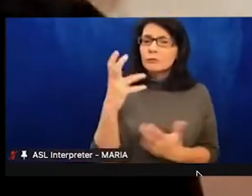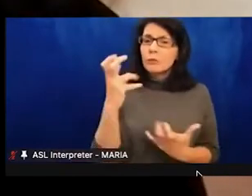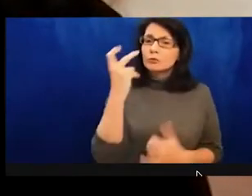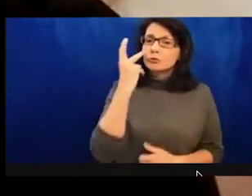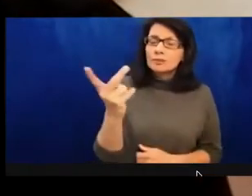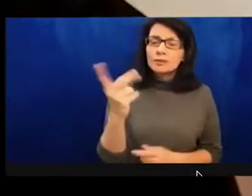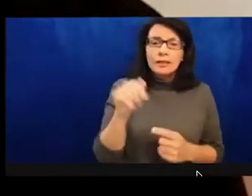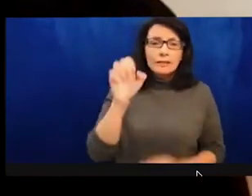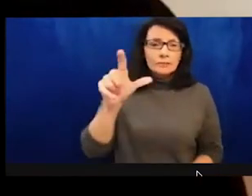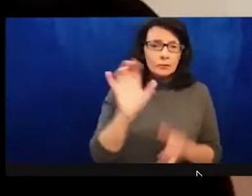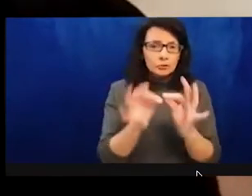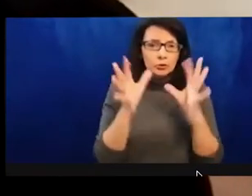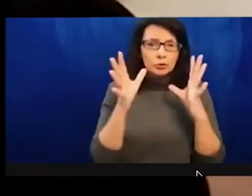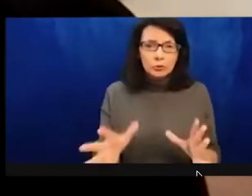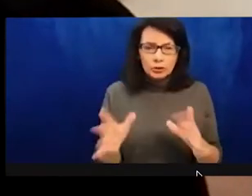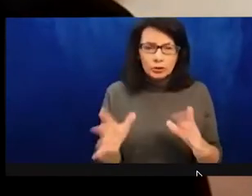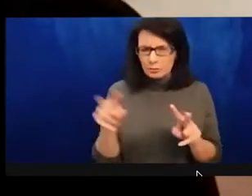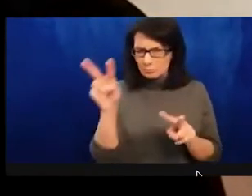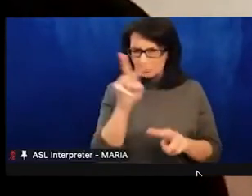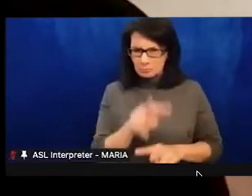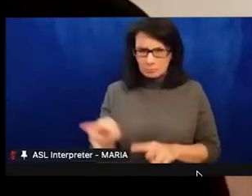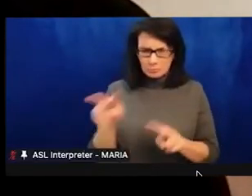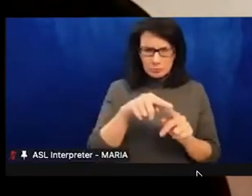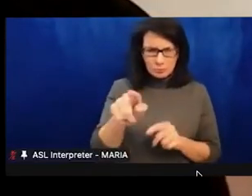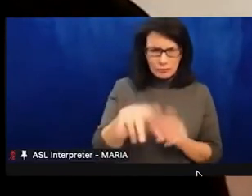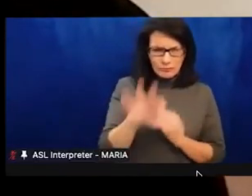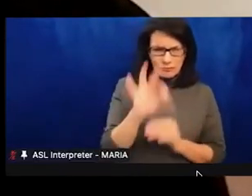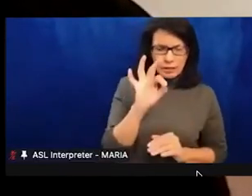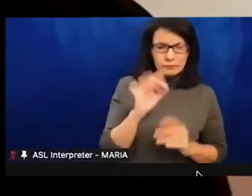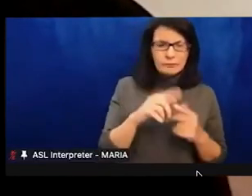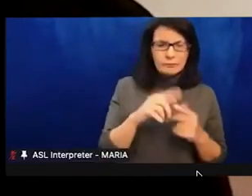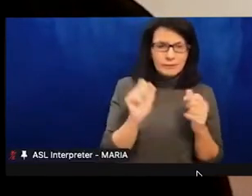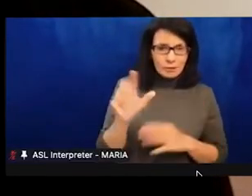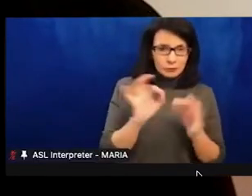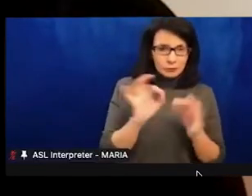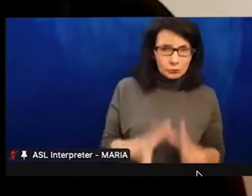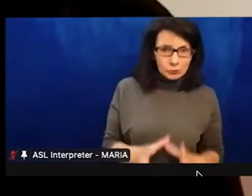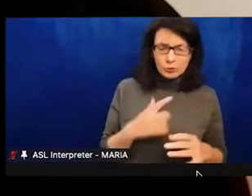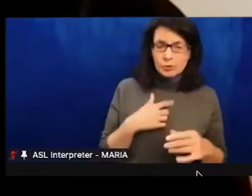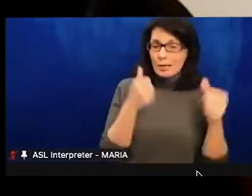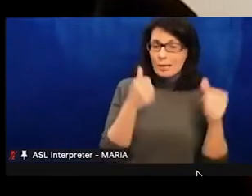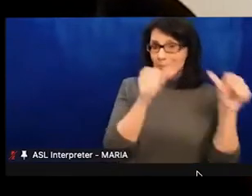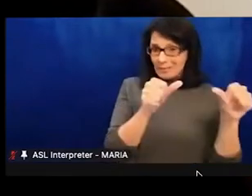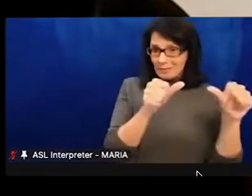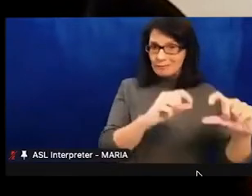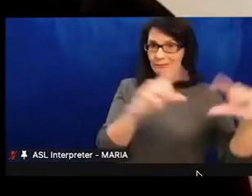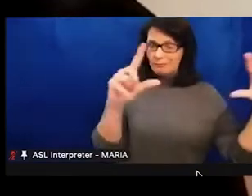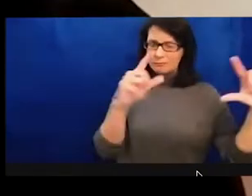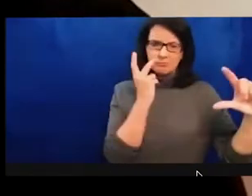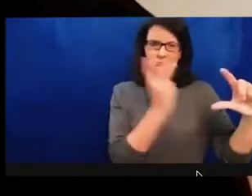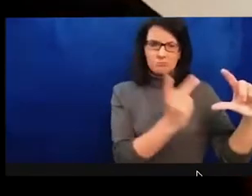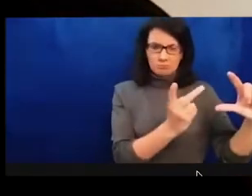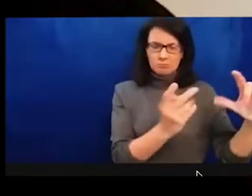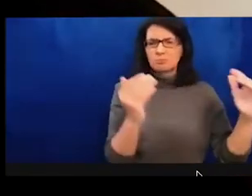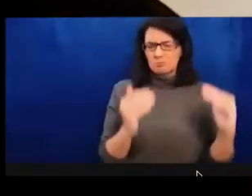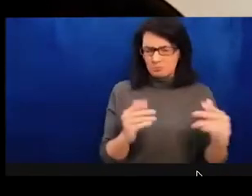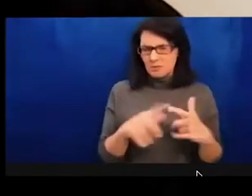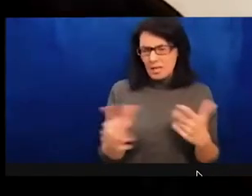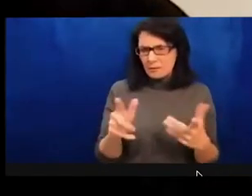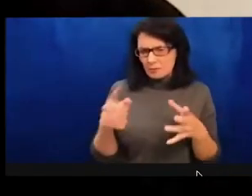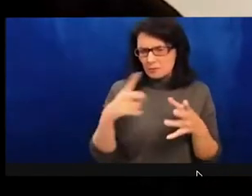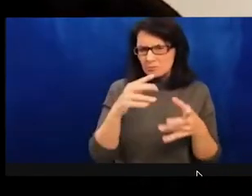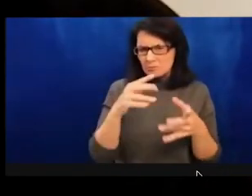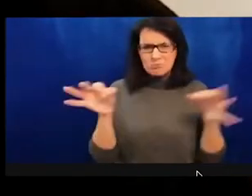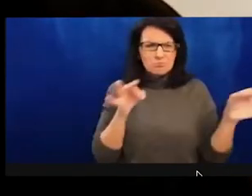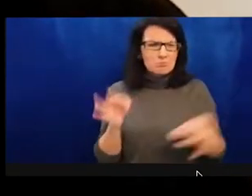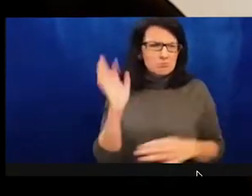To turn your captions on, can select closed captioning at the bottom of the Zoom window by pressing the CC button. To view the